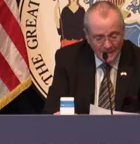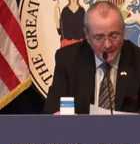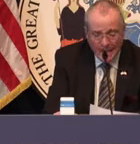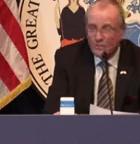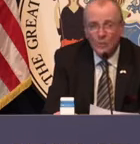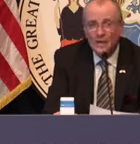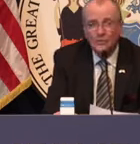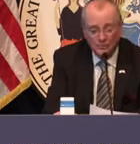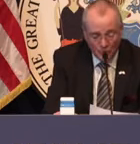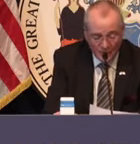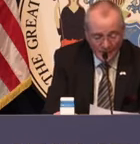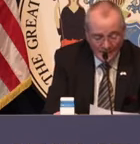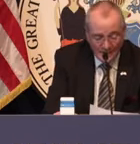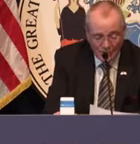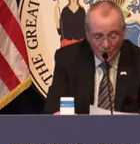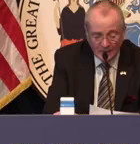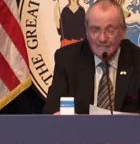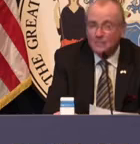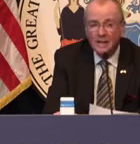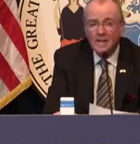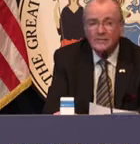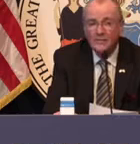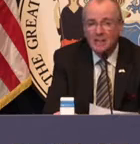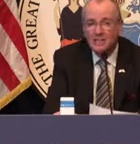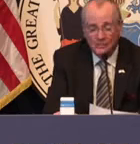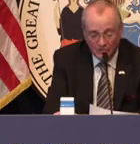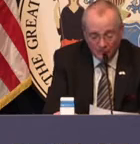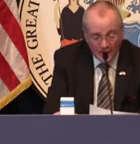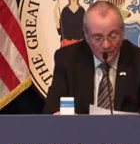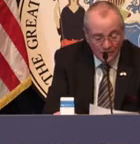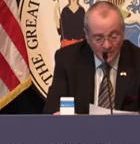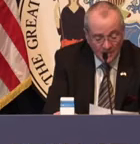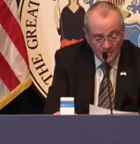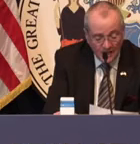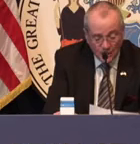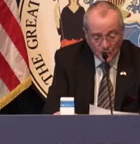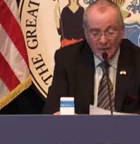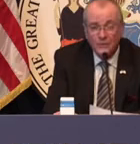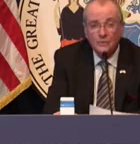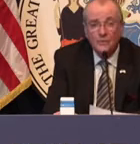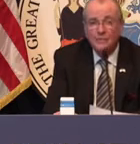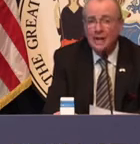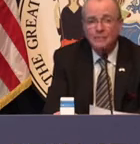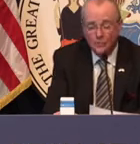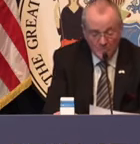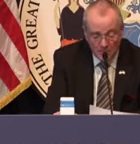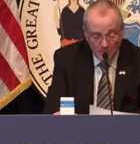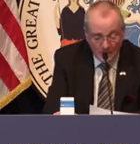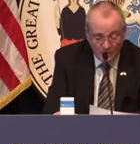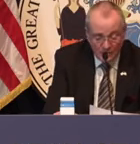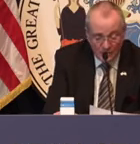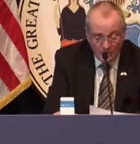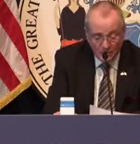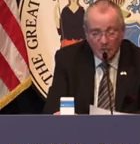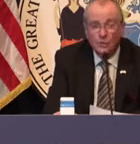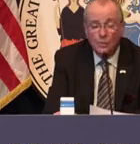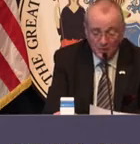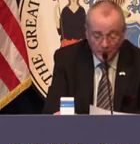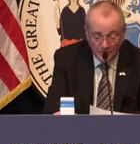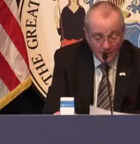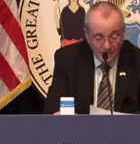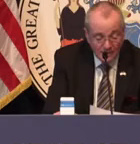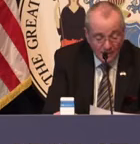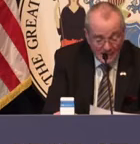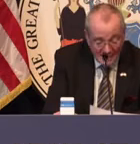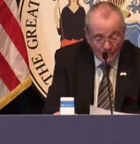number. Everyone has a story. Everyone leaves behind families and friends. I wish we had the time to remember every single